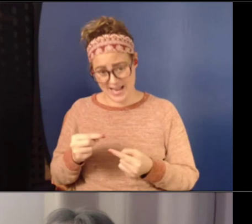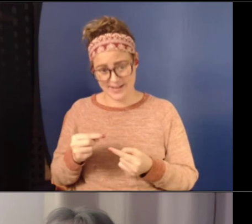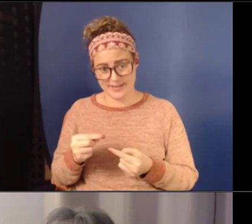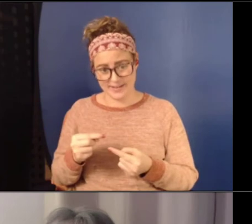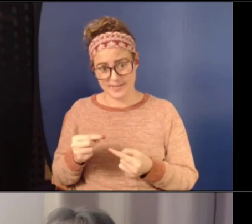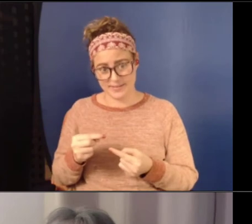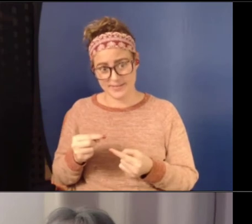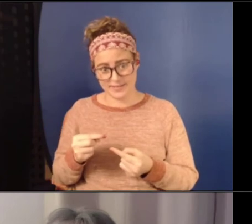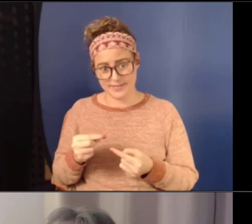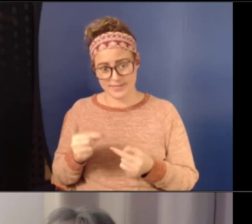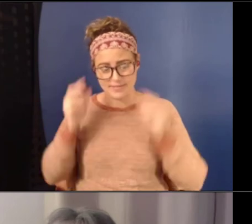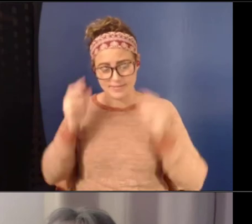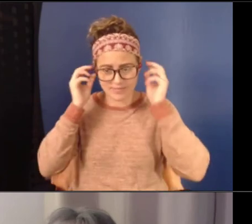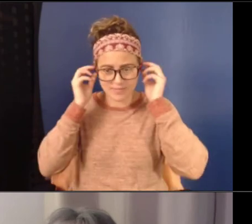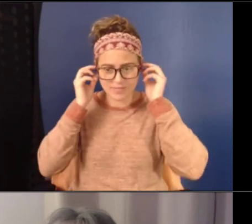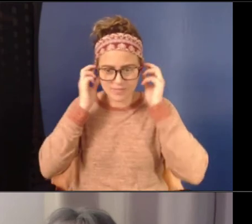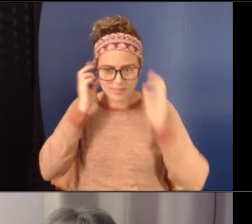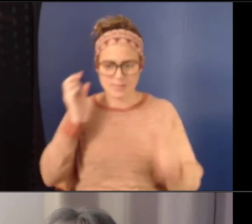had in their lives.